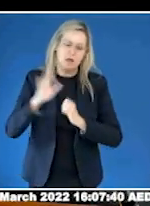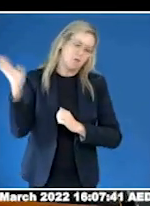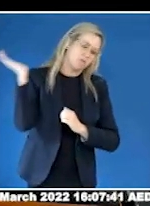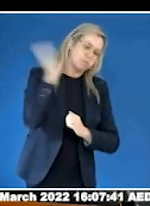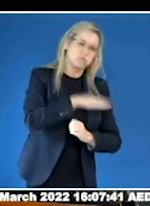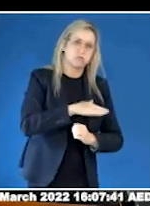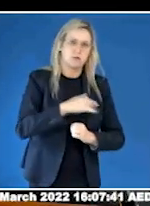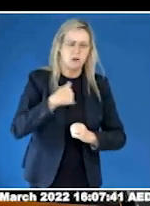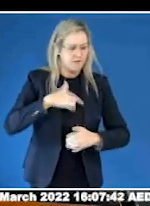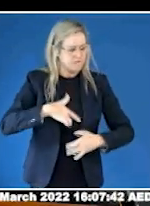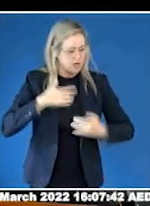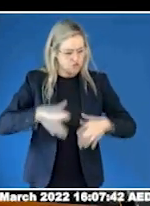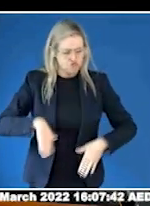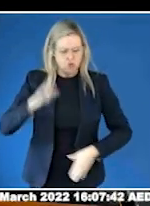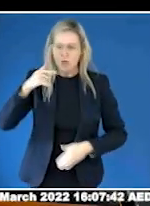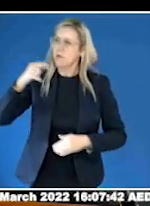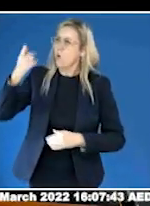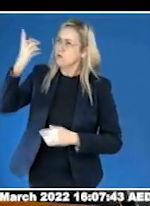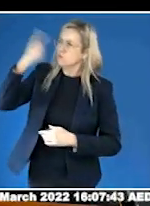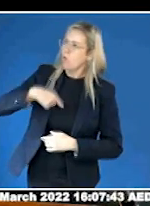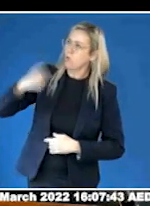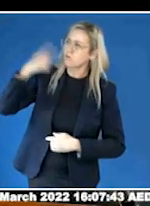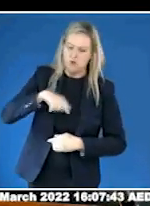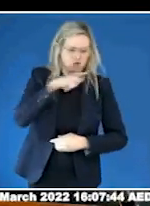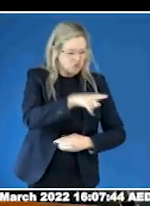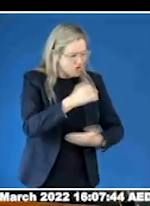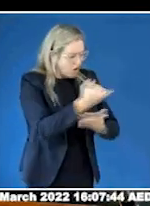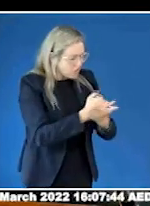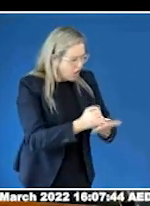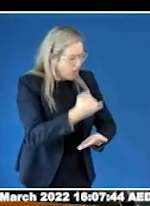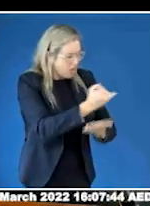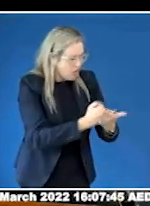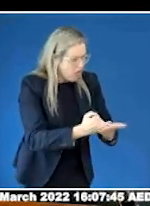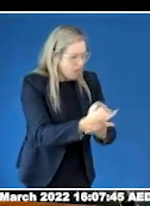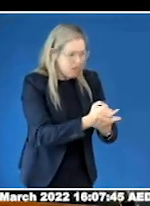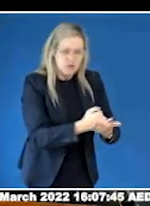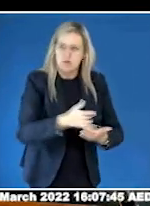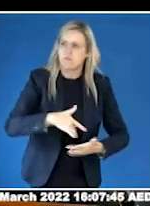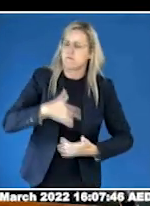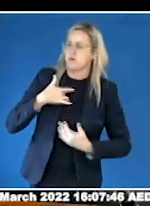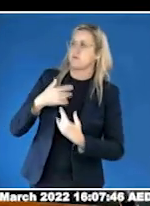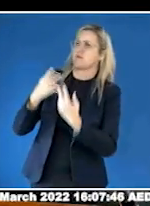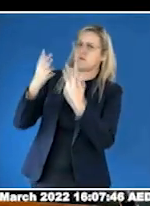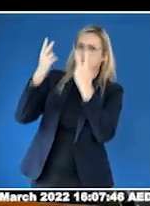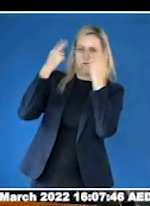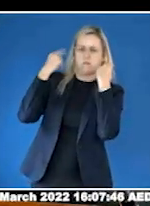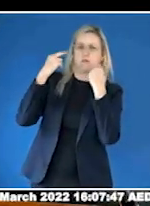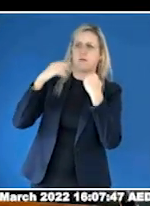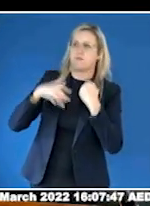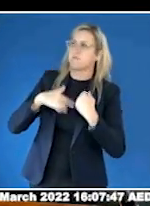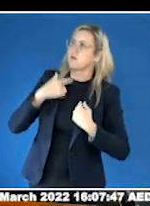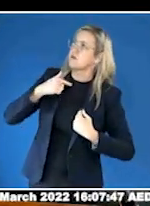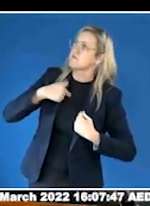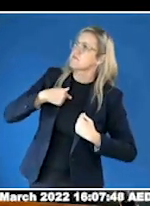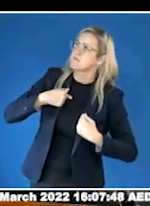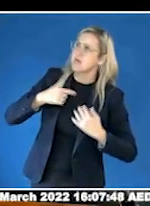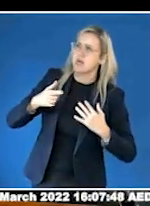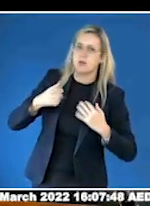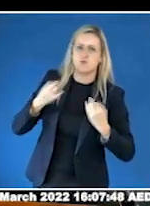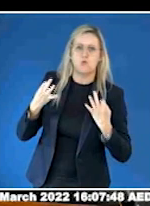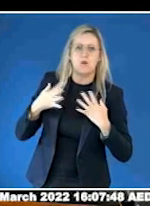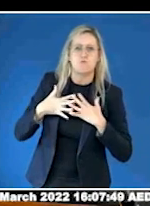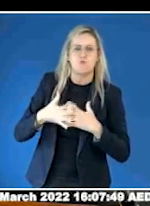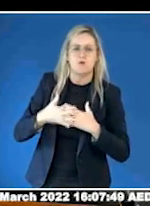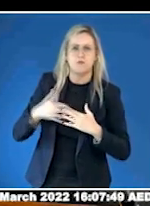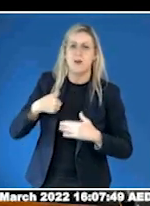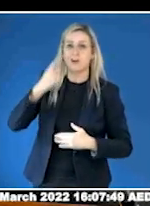that I was never good enough no matter what I... Sorry. Being made to feel like I was never good enough no matter how hard I tried